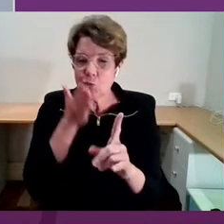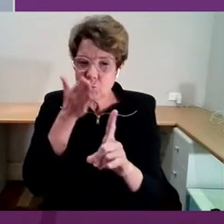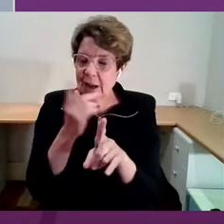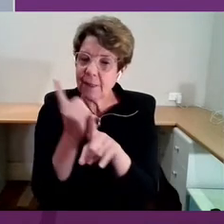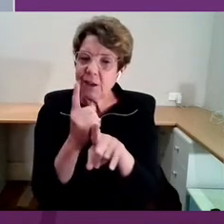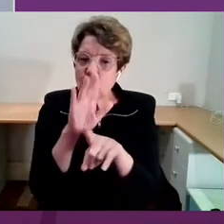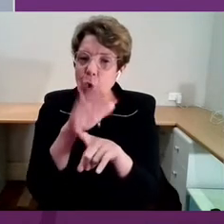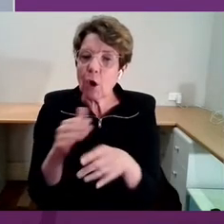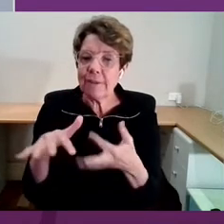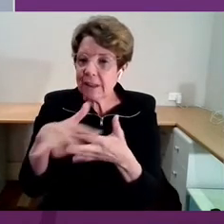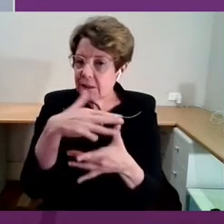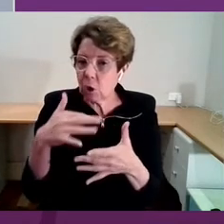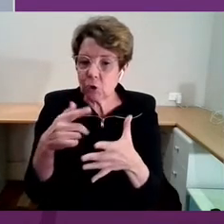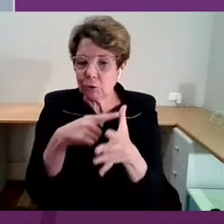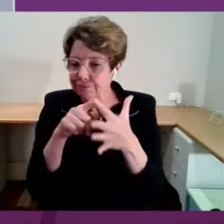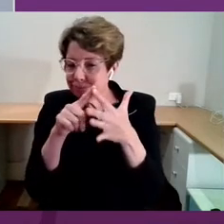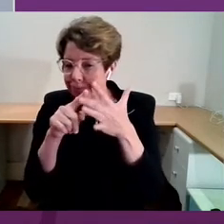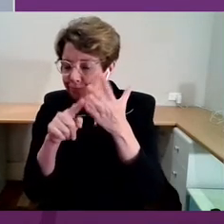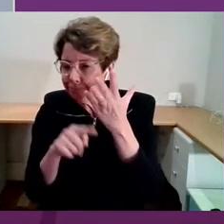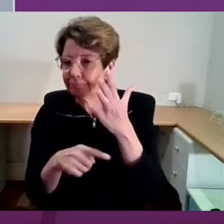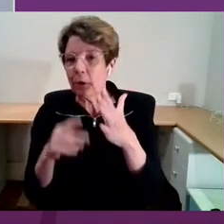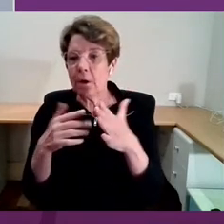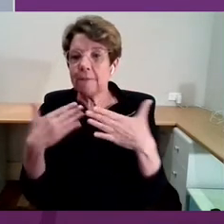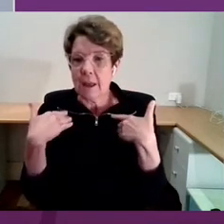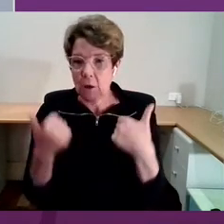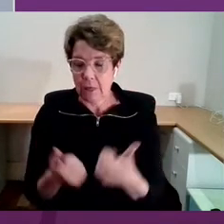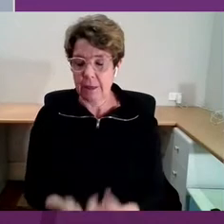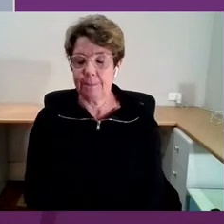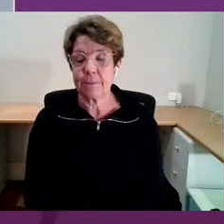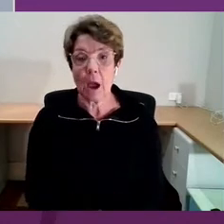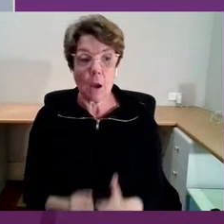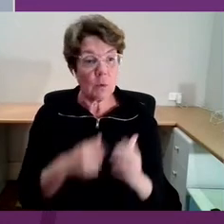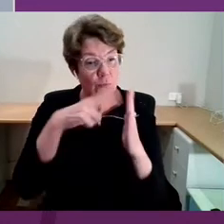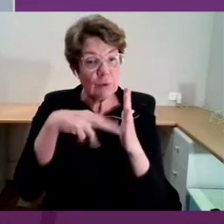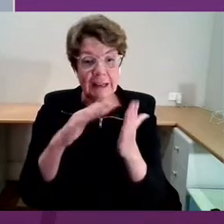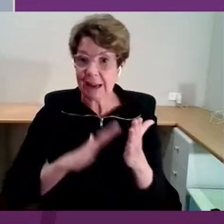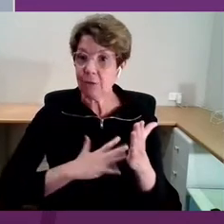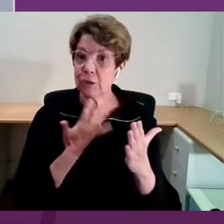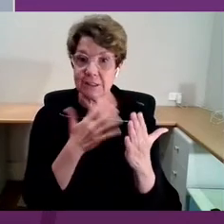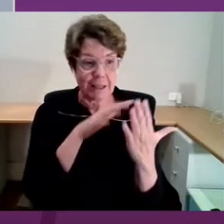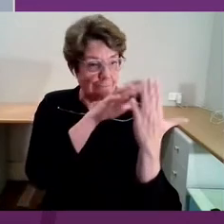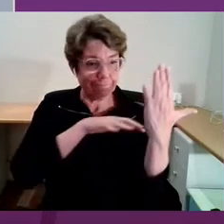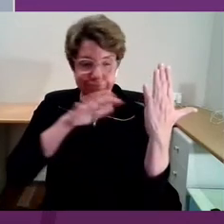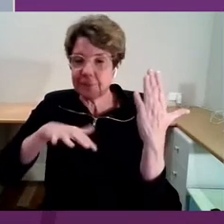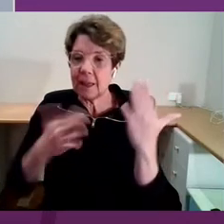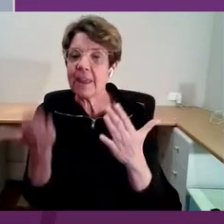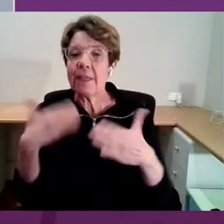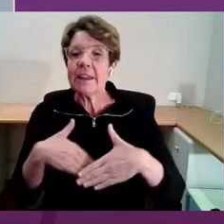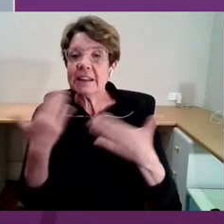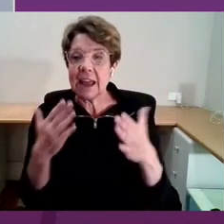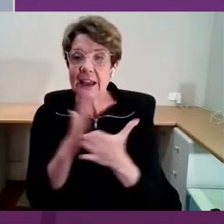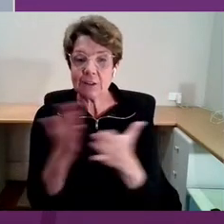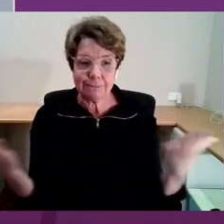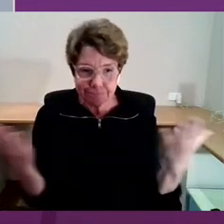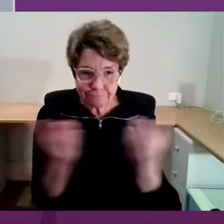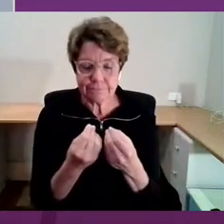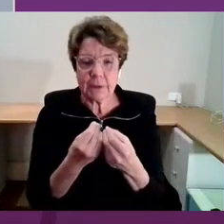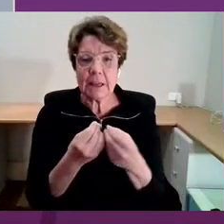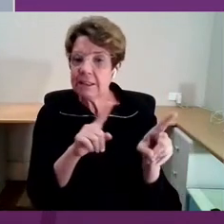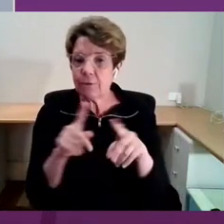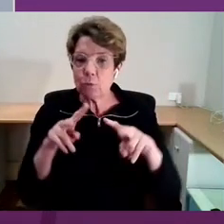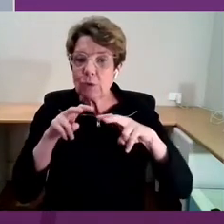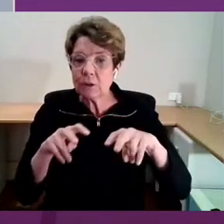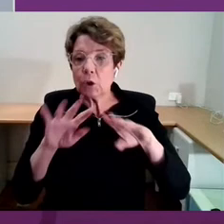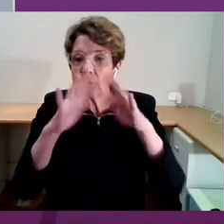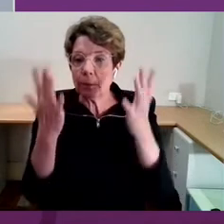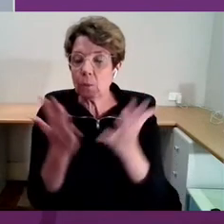so reading some really interesting stuff the other day that brings together a whole bunch of research from around the globe and shows that social determinants